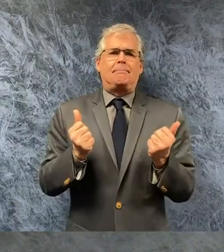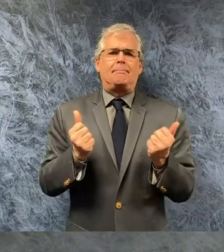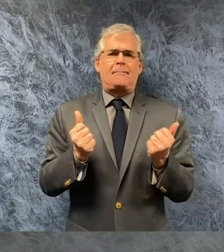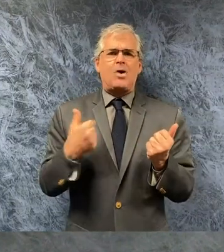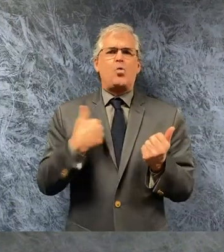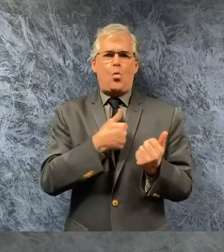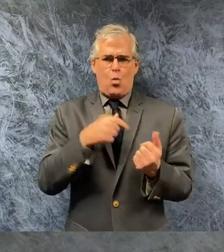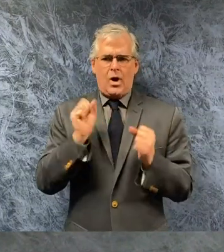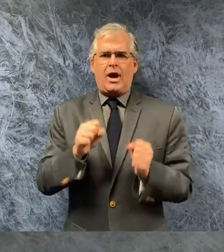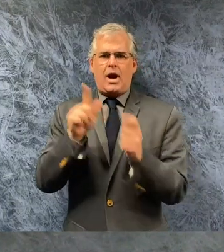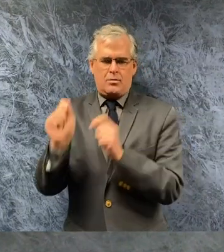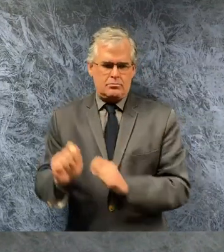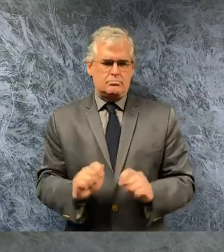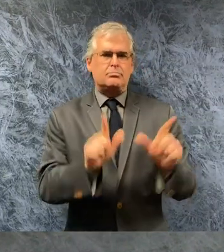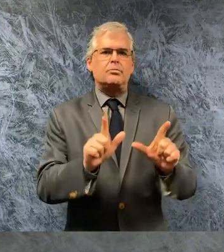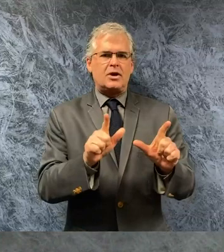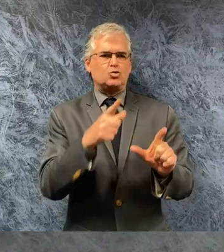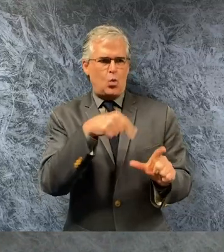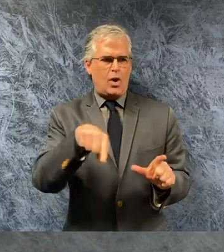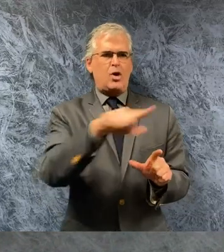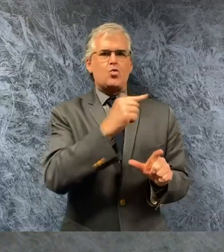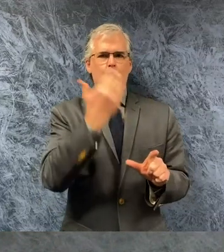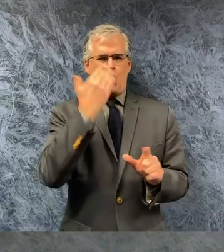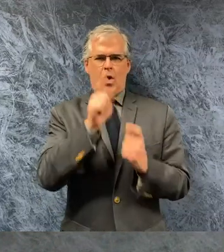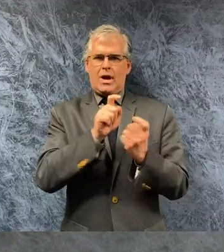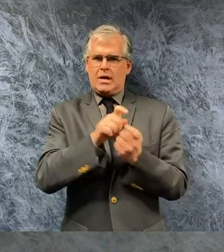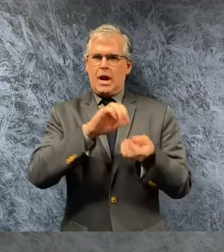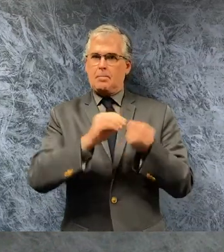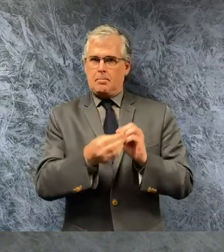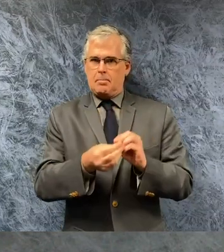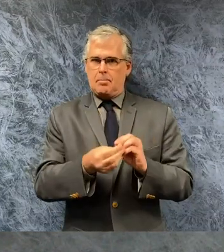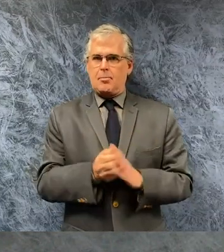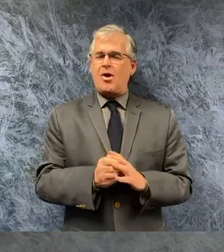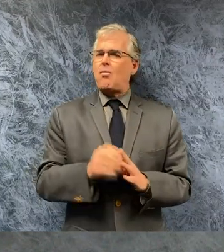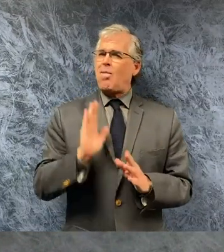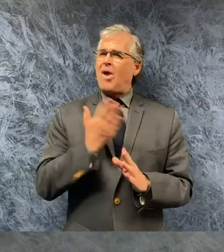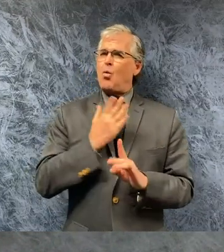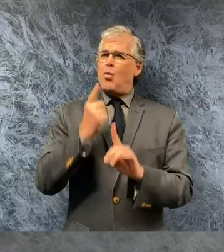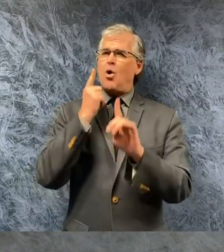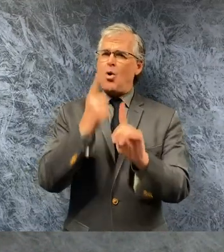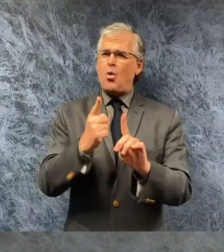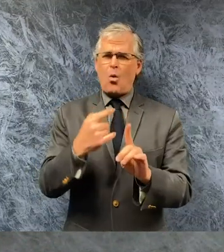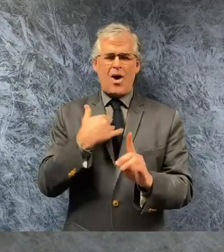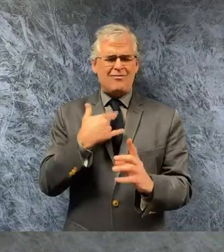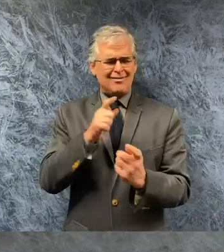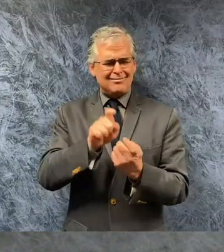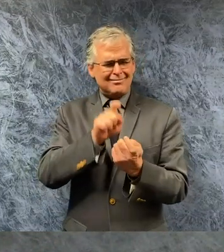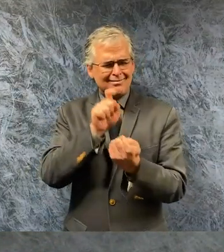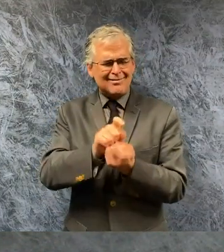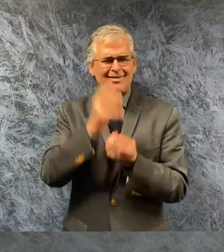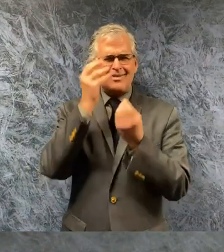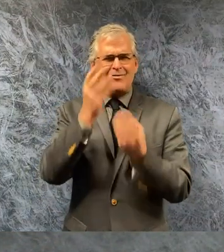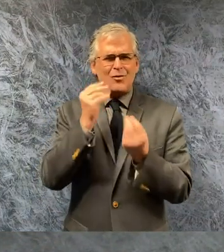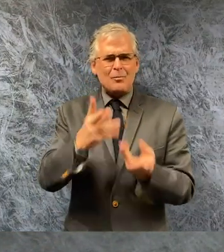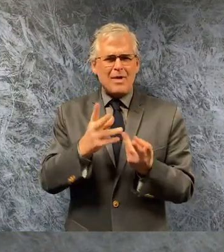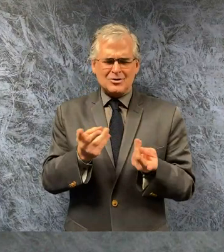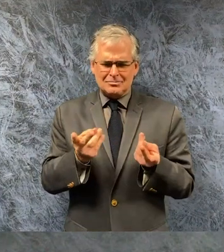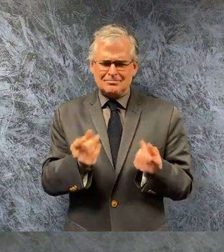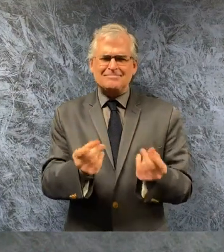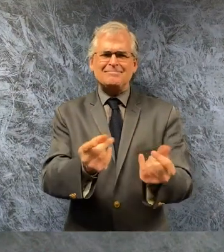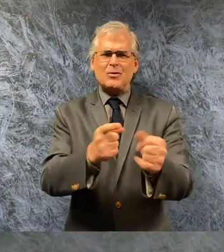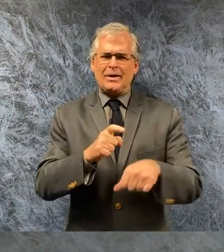post them so you get them the same way the state's goal is to provide accurate and timely information and i know we can do that if we all work together